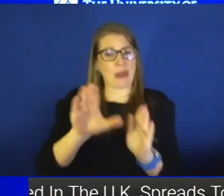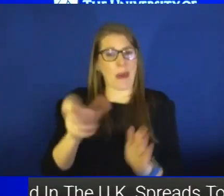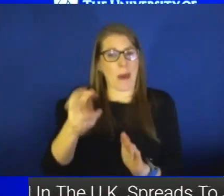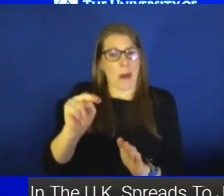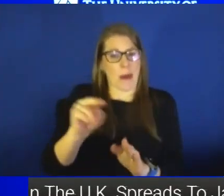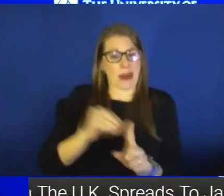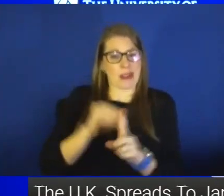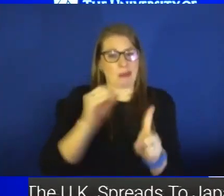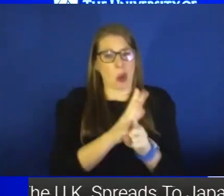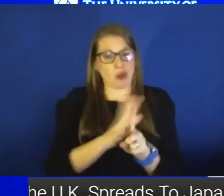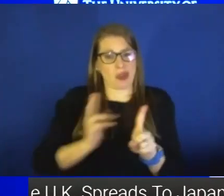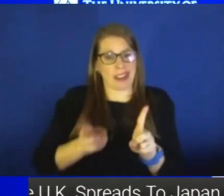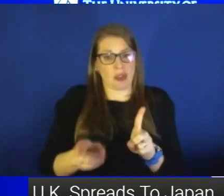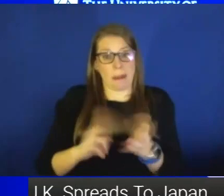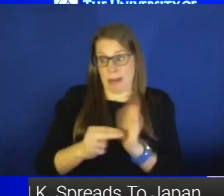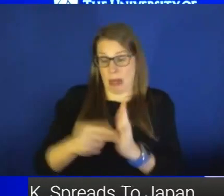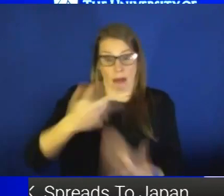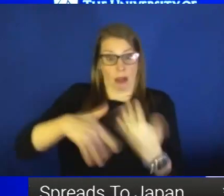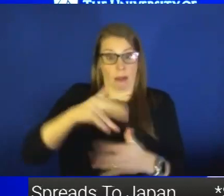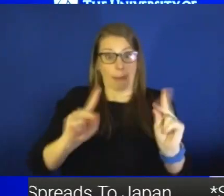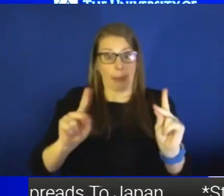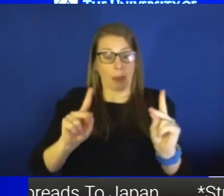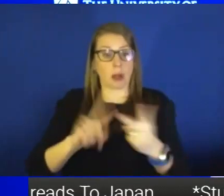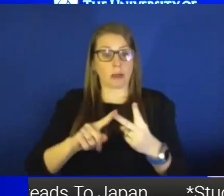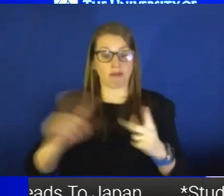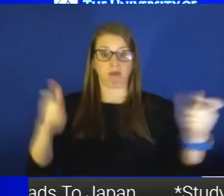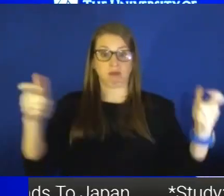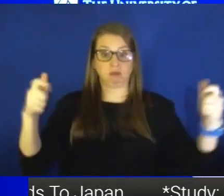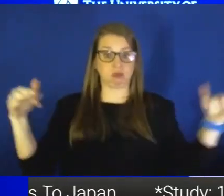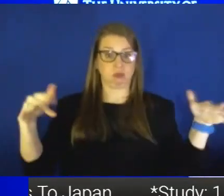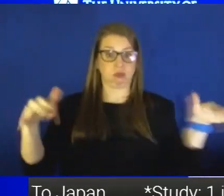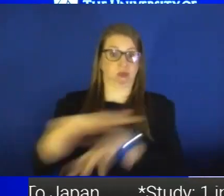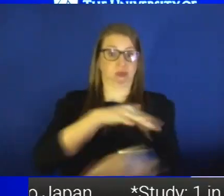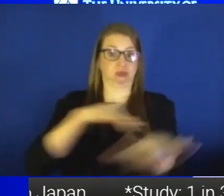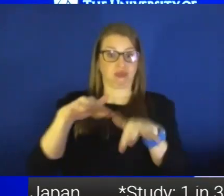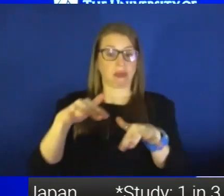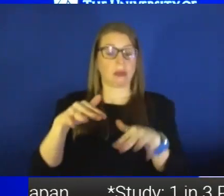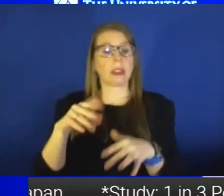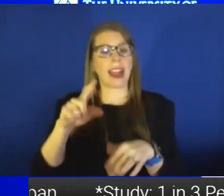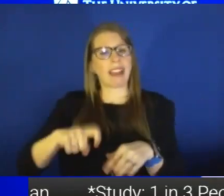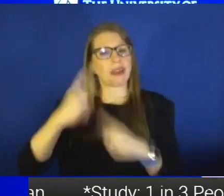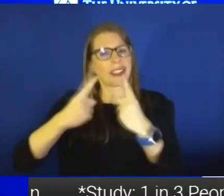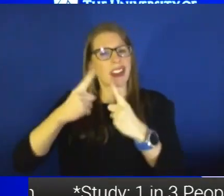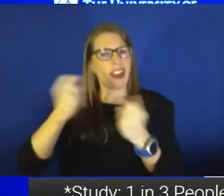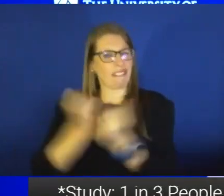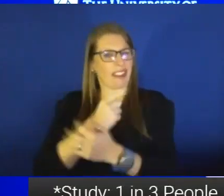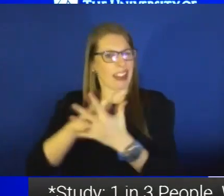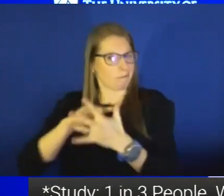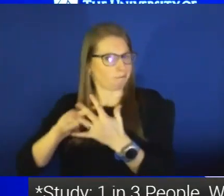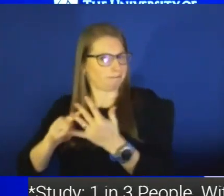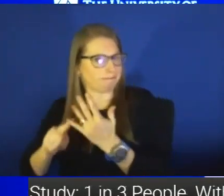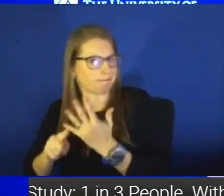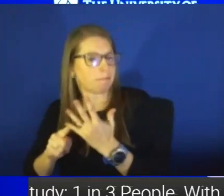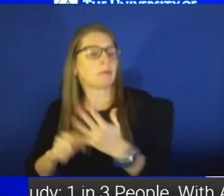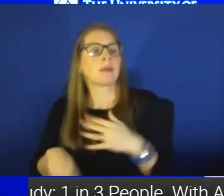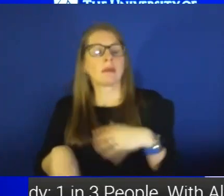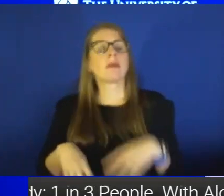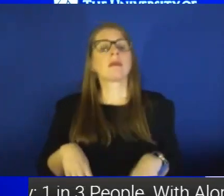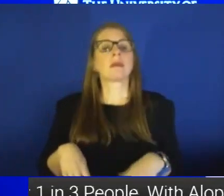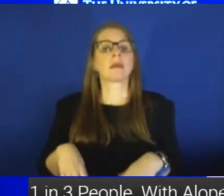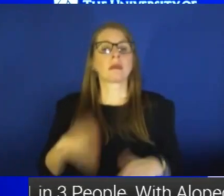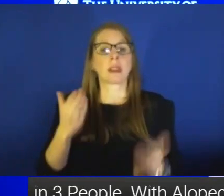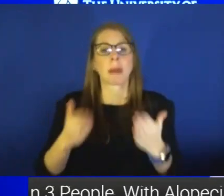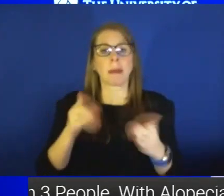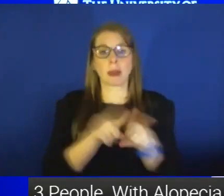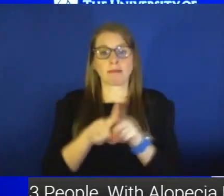history. Have you been around people? Were you at a large gathering? And so take that into consideration as well. At that point, you may also need to continue